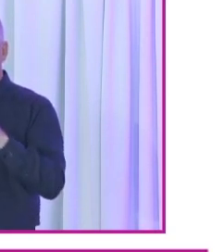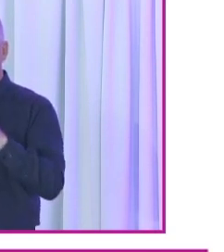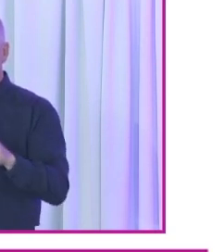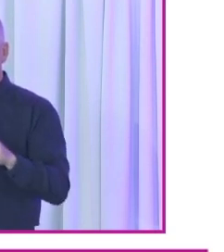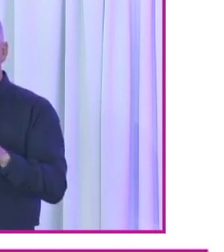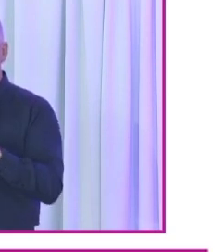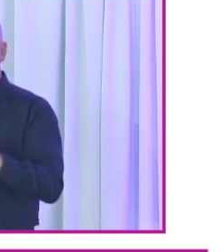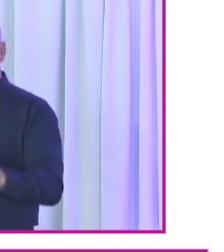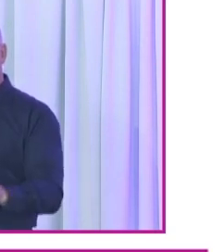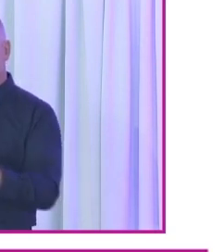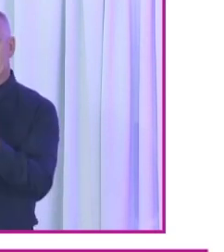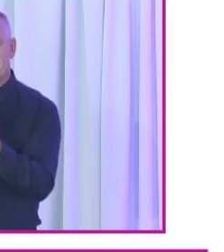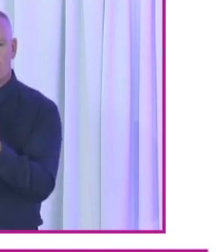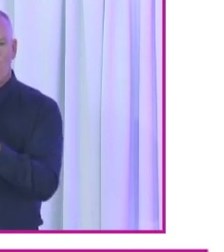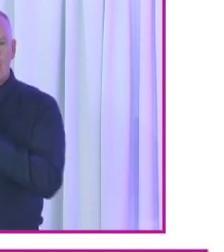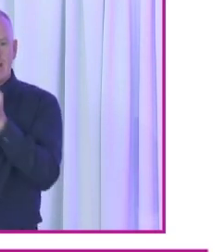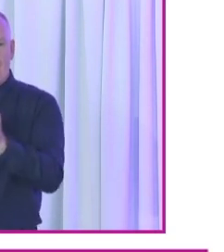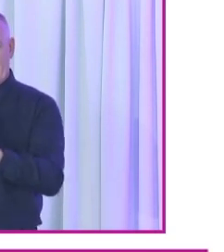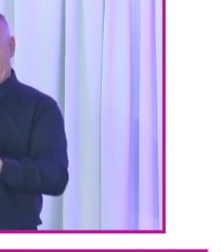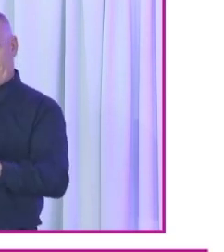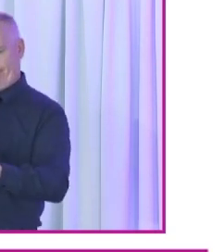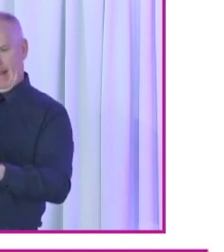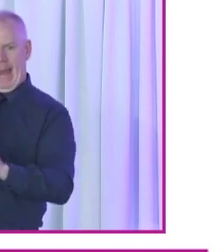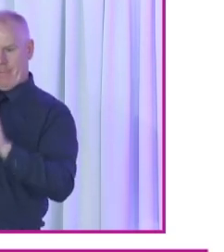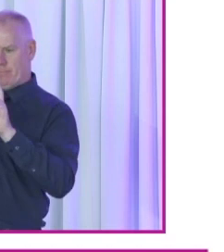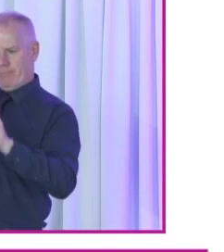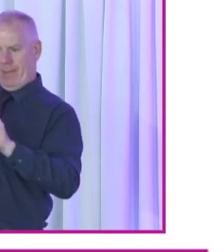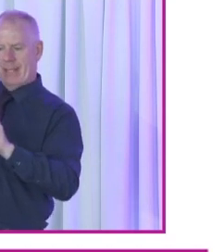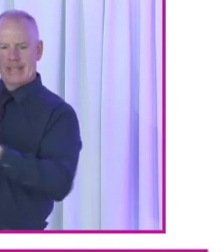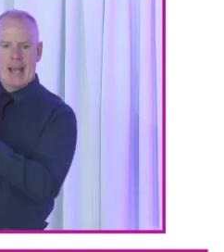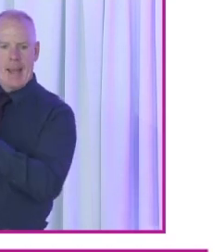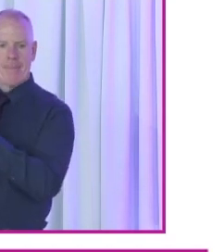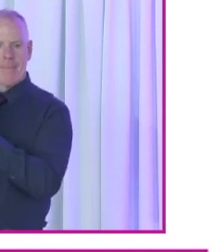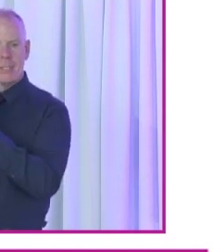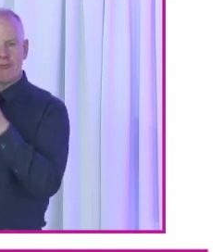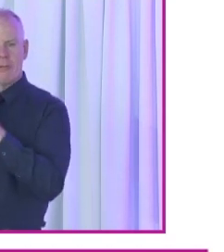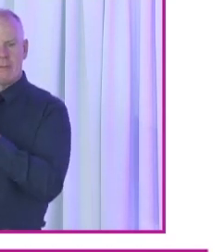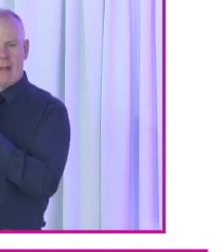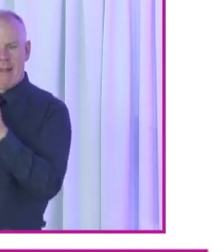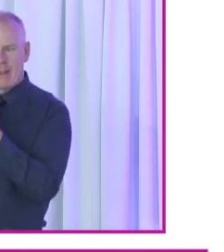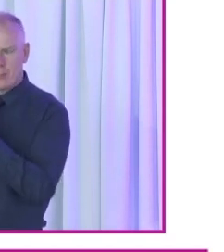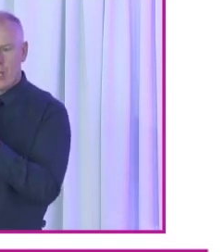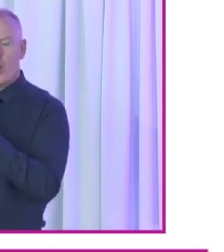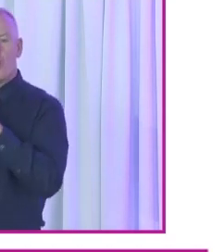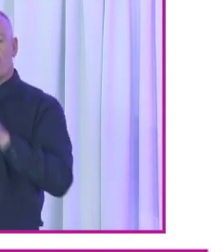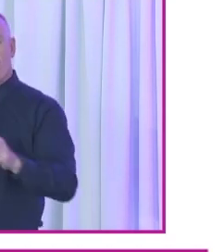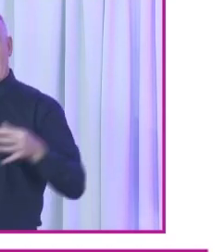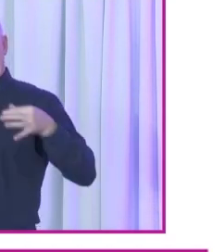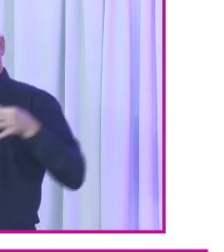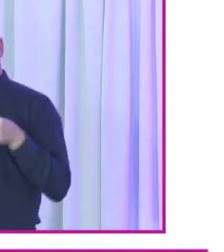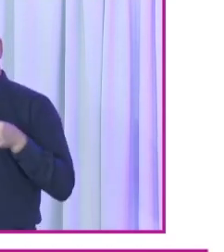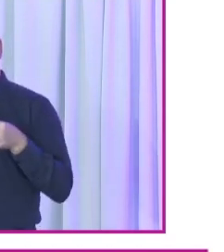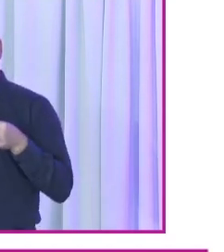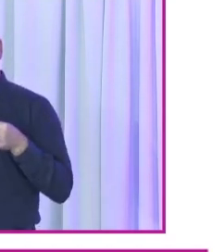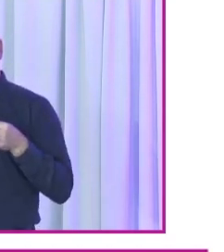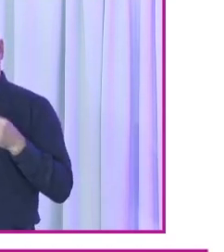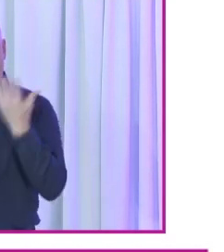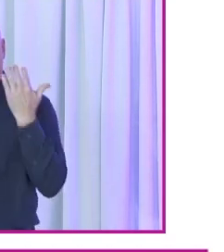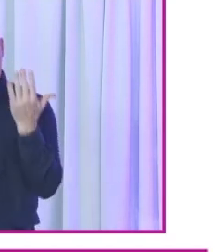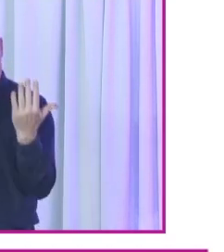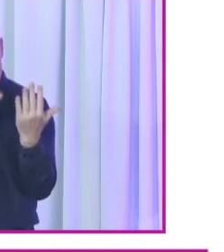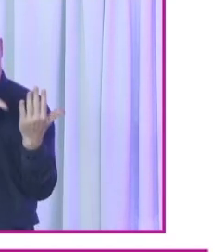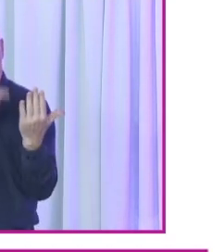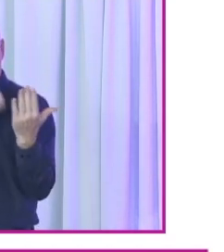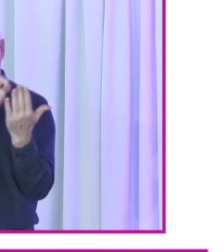of what was happening. And the survey itself was based on existing literature that